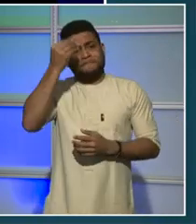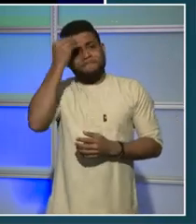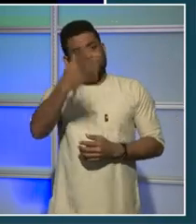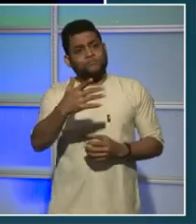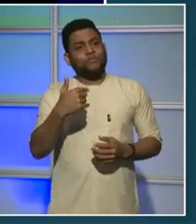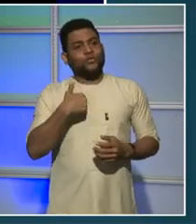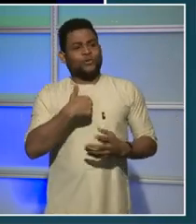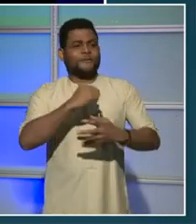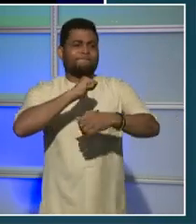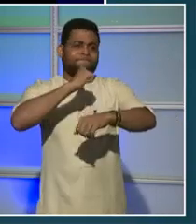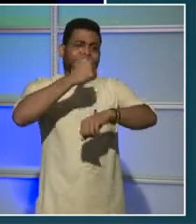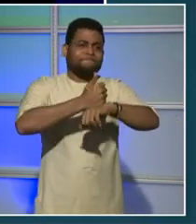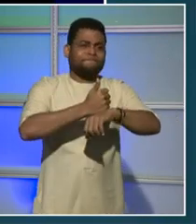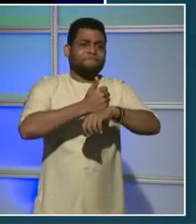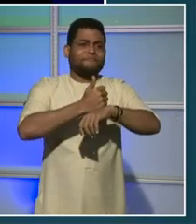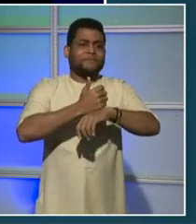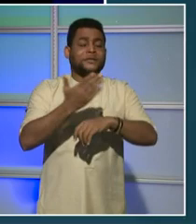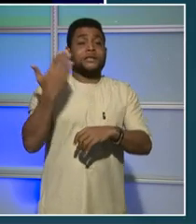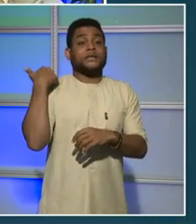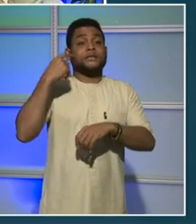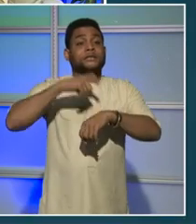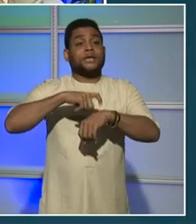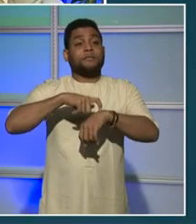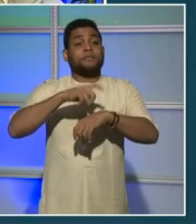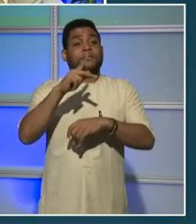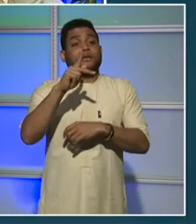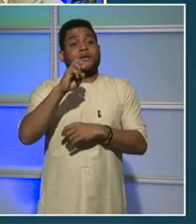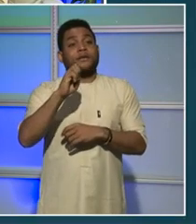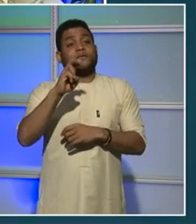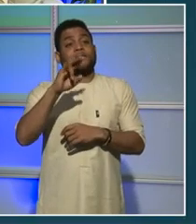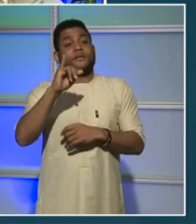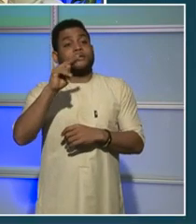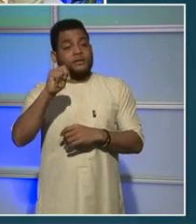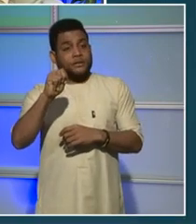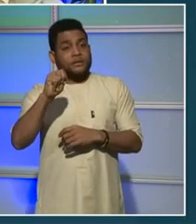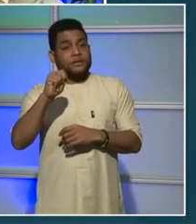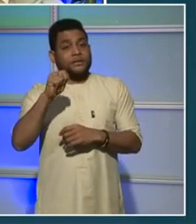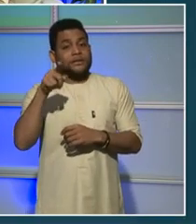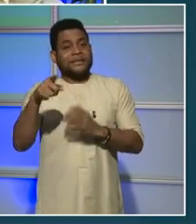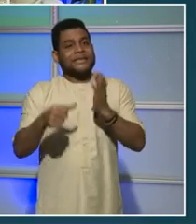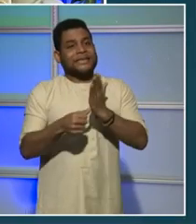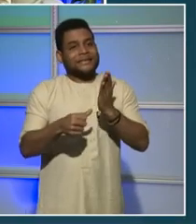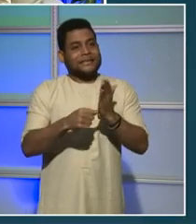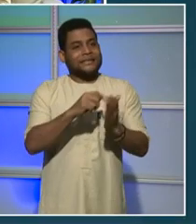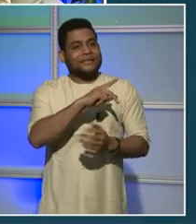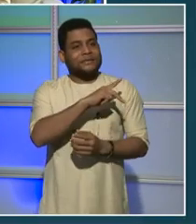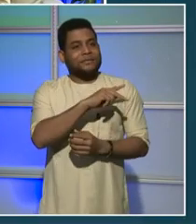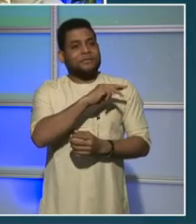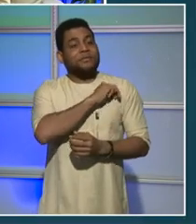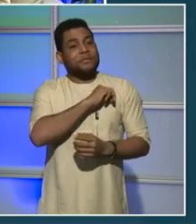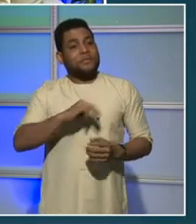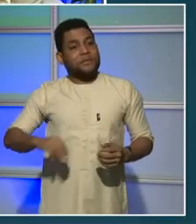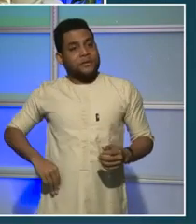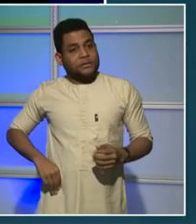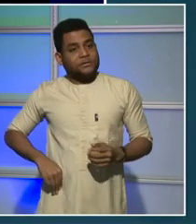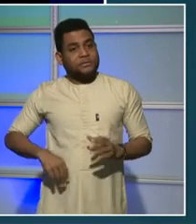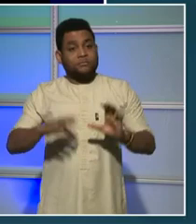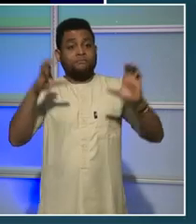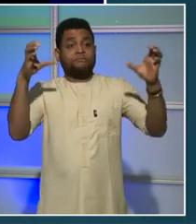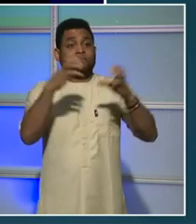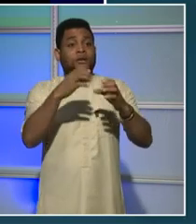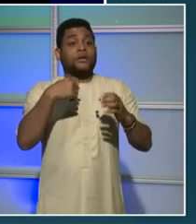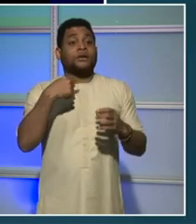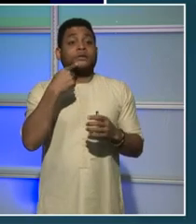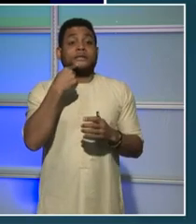Kevin was the deputy mayor for public safety at that time to deal with the retirement bubble that NPD was then